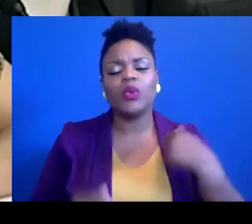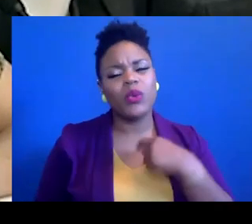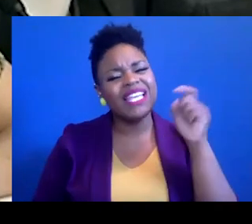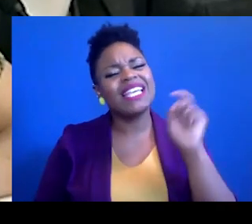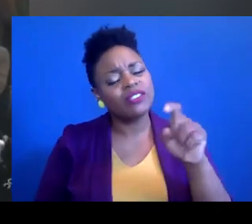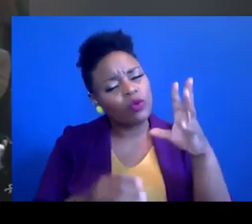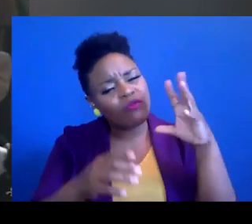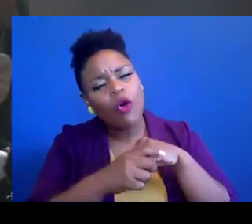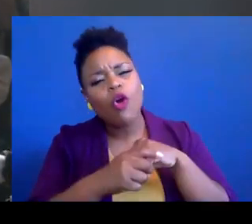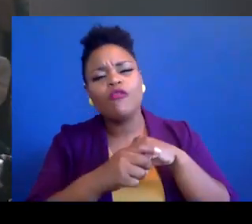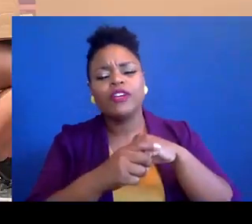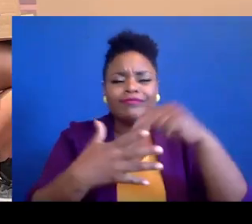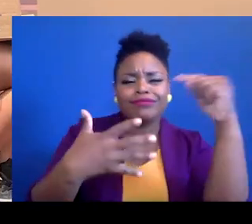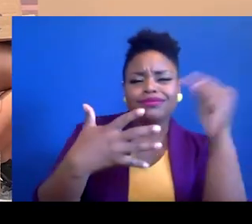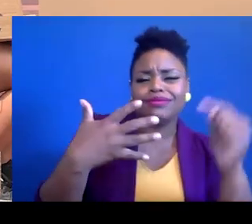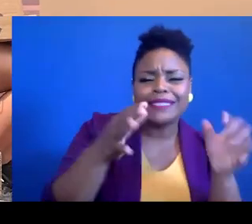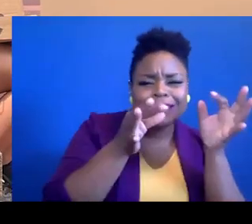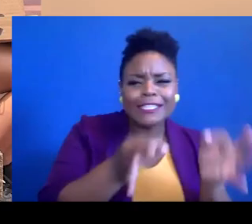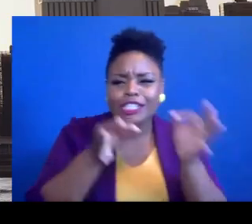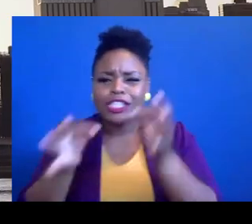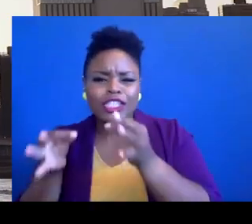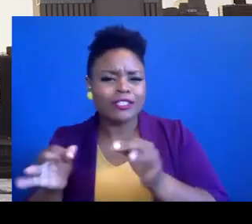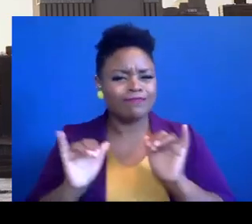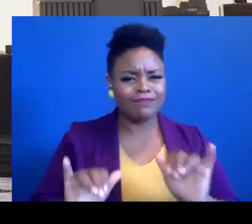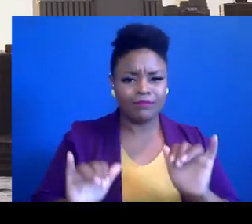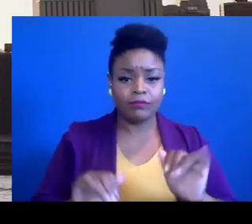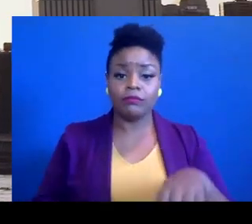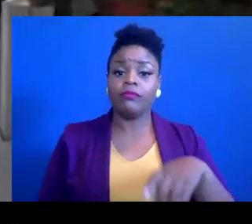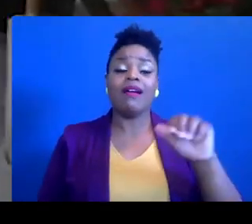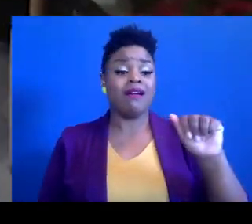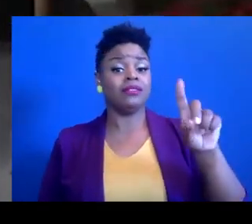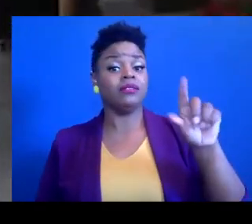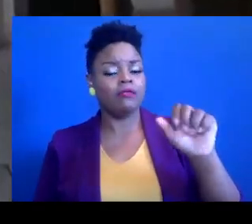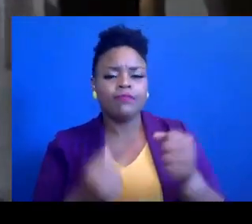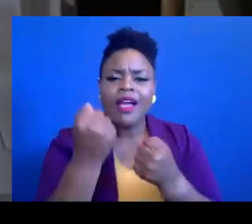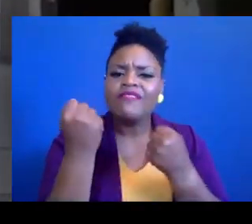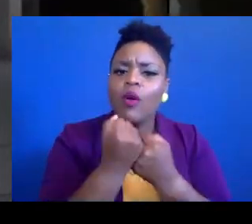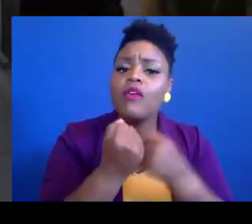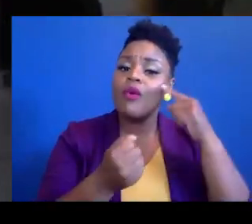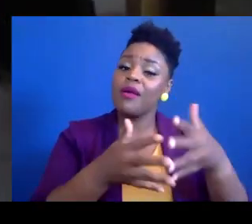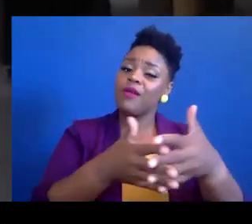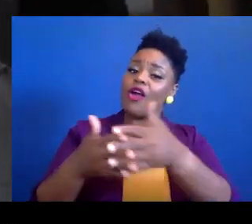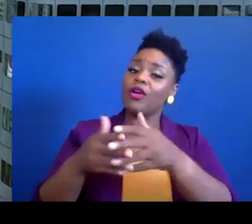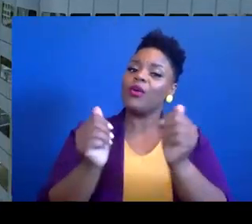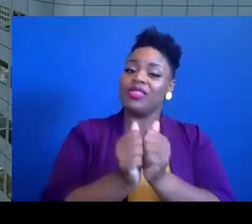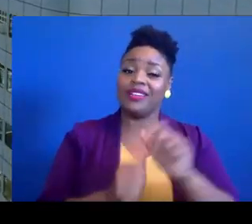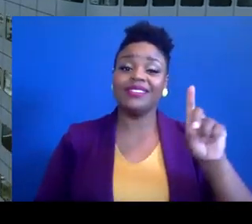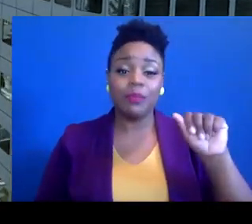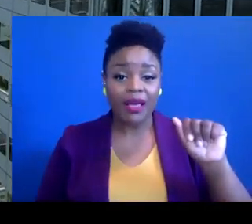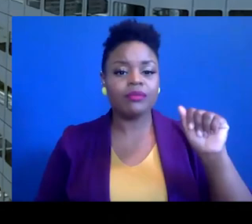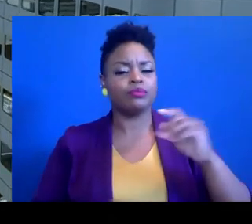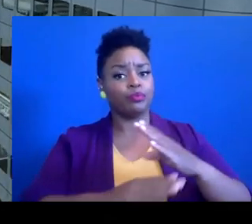be involved in these decisions. The ADA advocated for Americans with Disabilities by